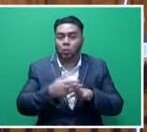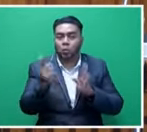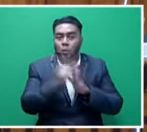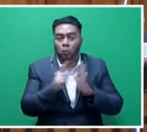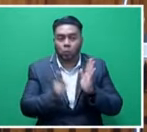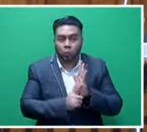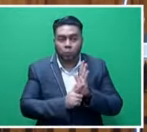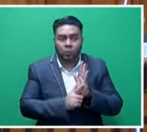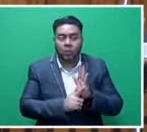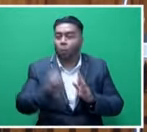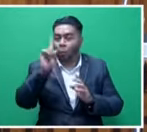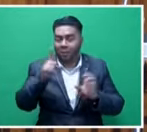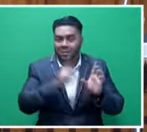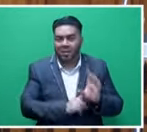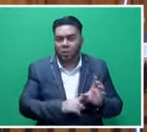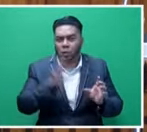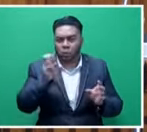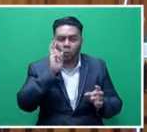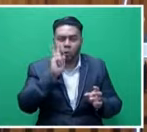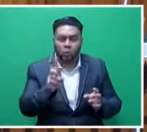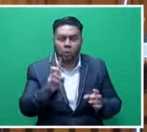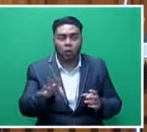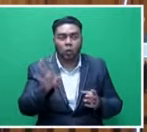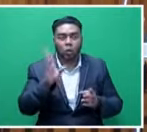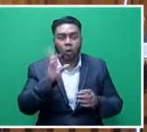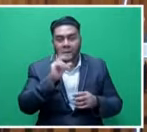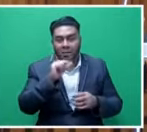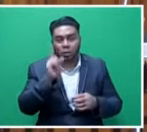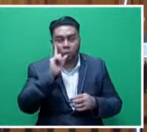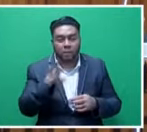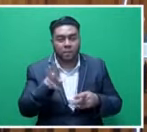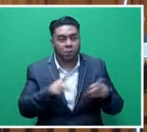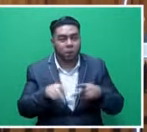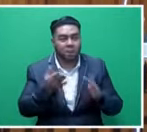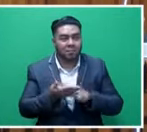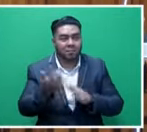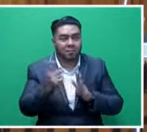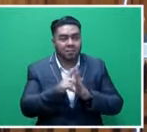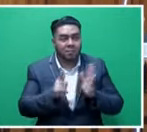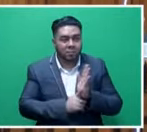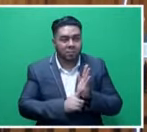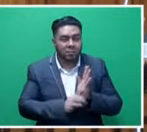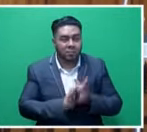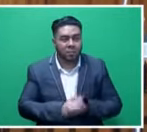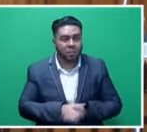and then within one year, you want to look at your ability to perform under the law, in particular, if you're going to address